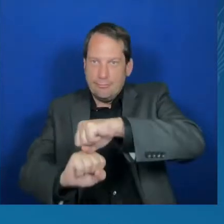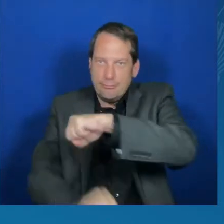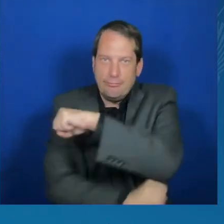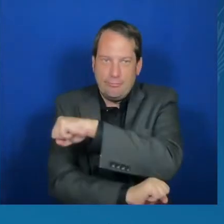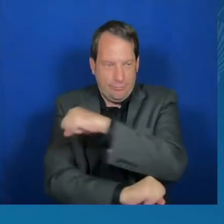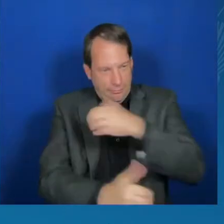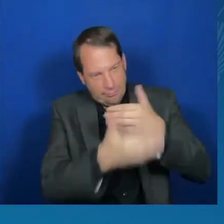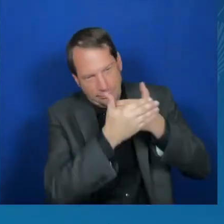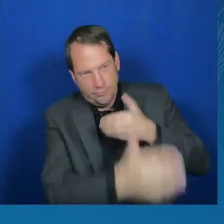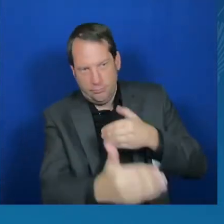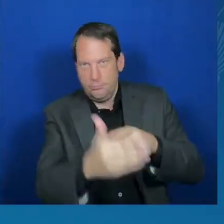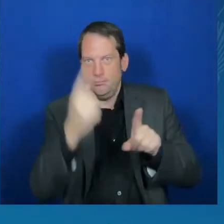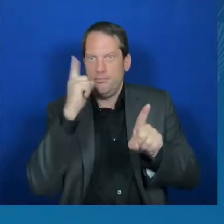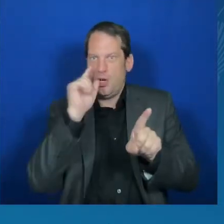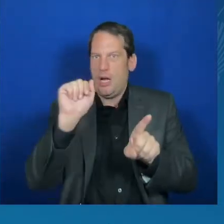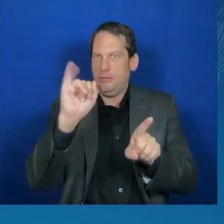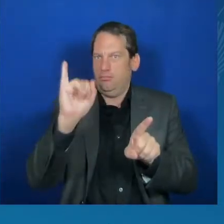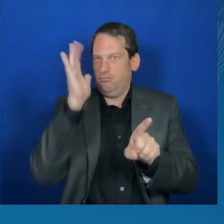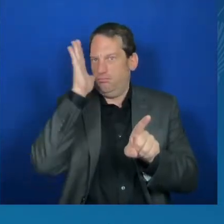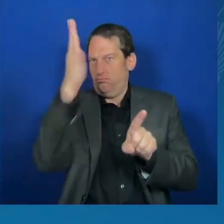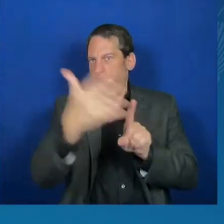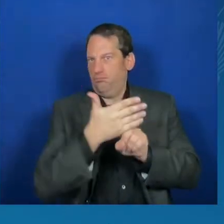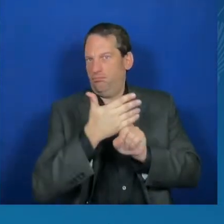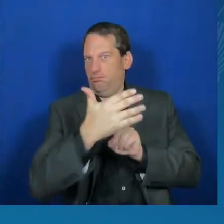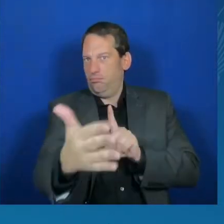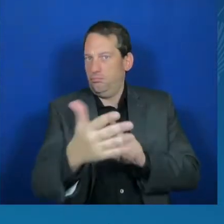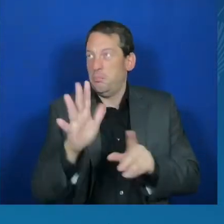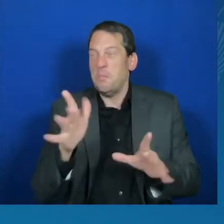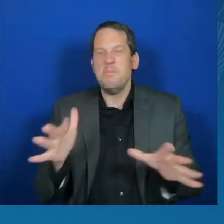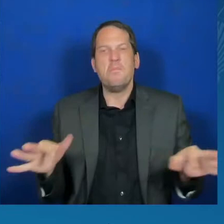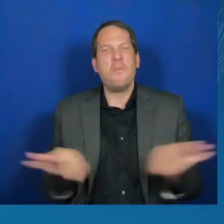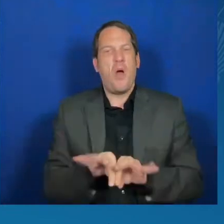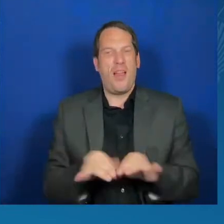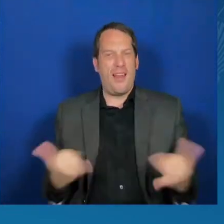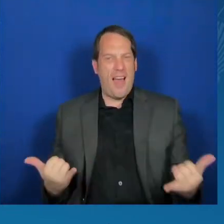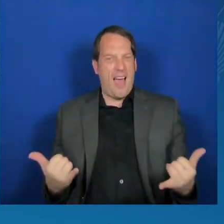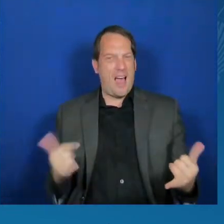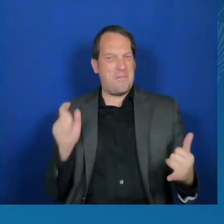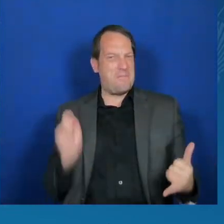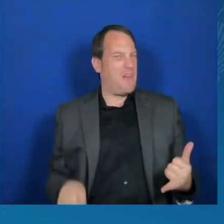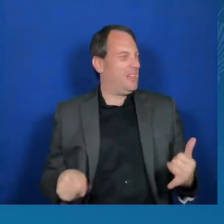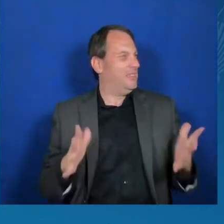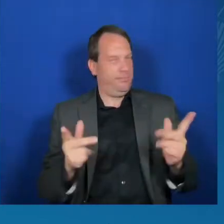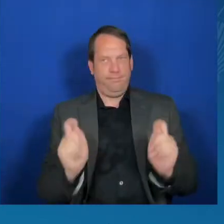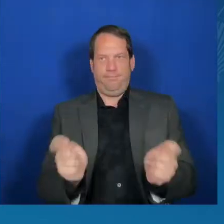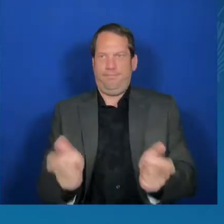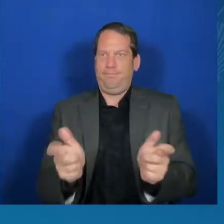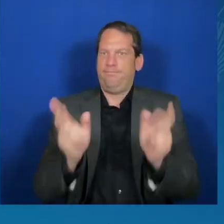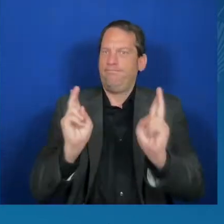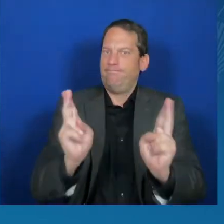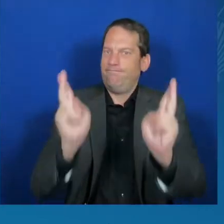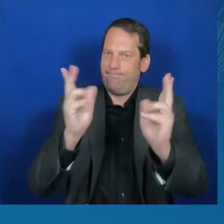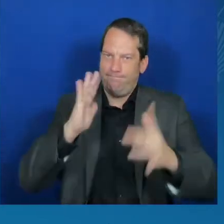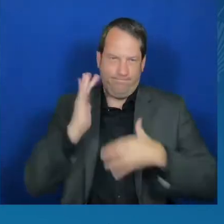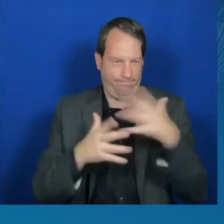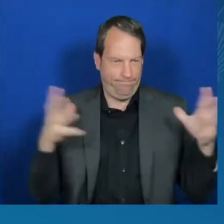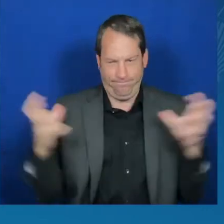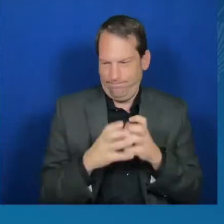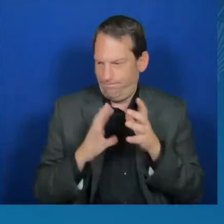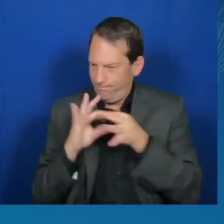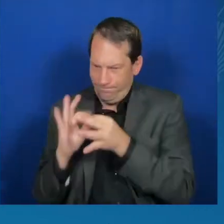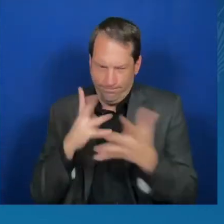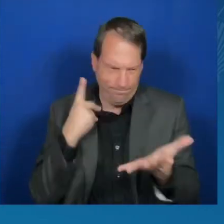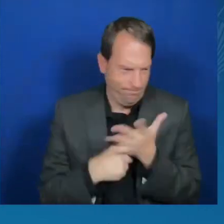moment must then compel us to create a collective vision of what this future must be,